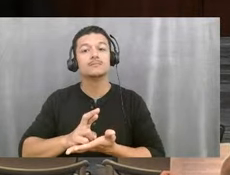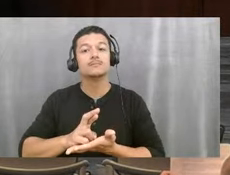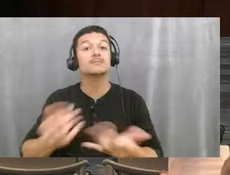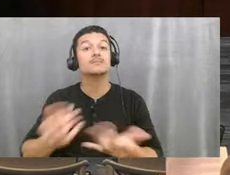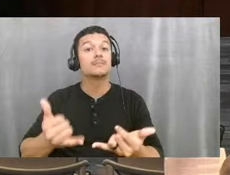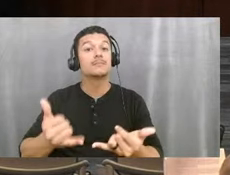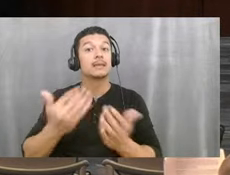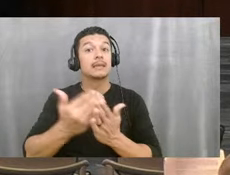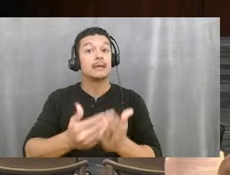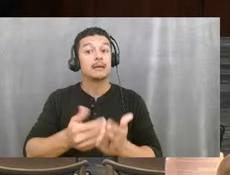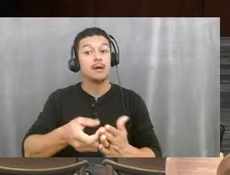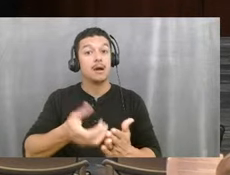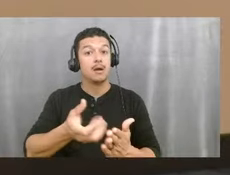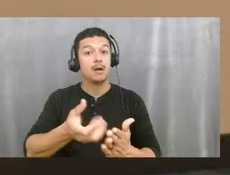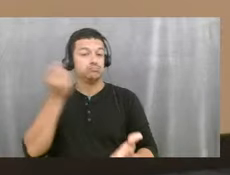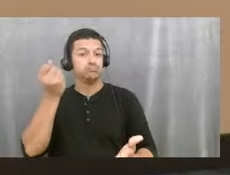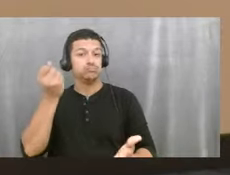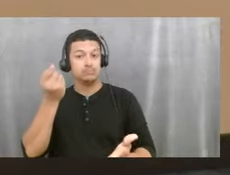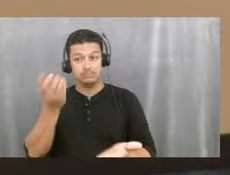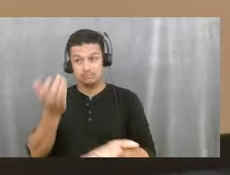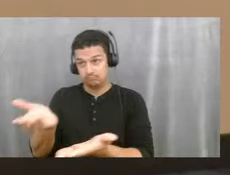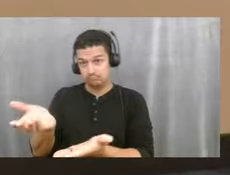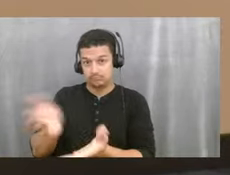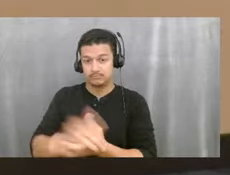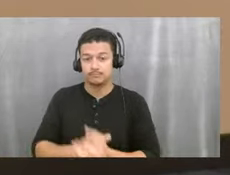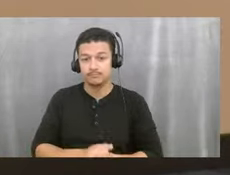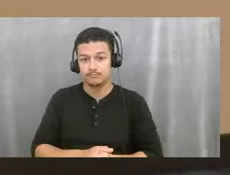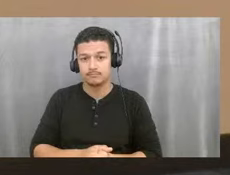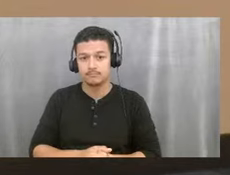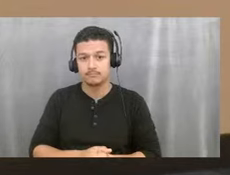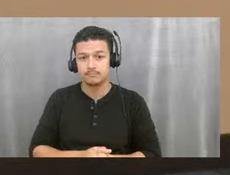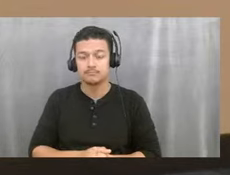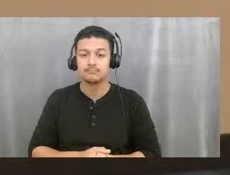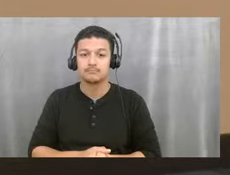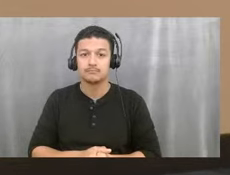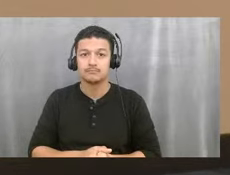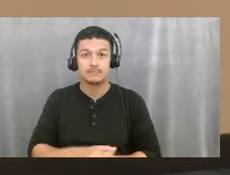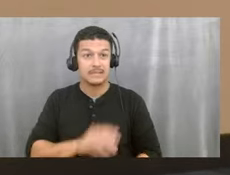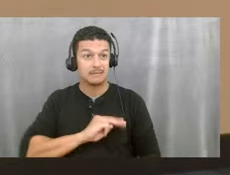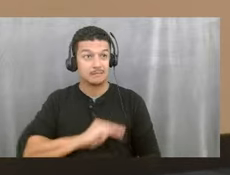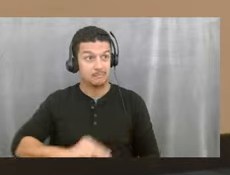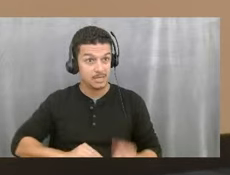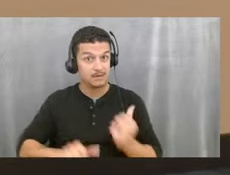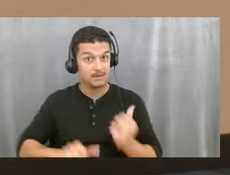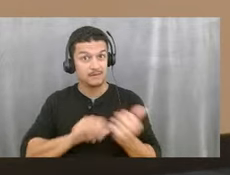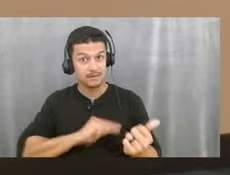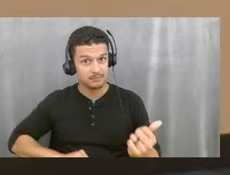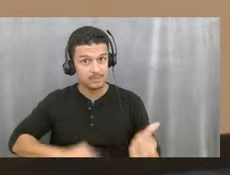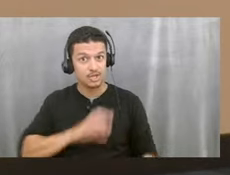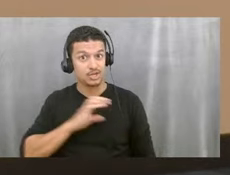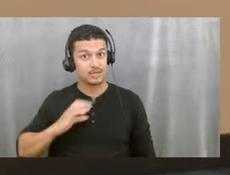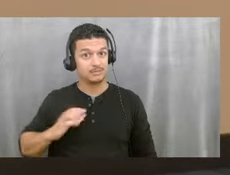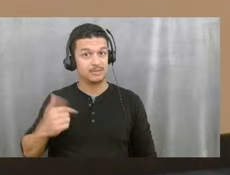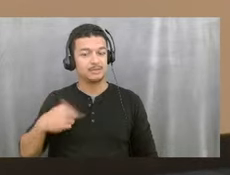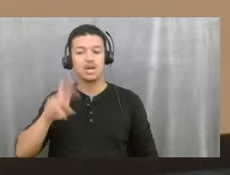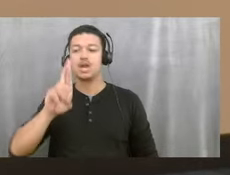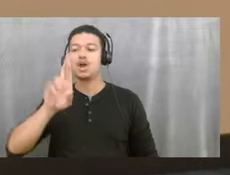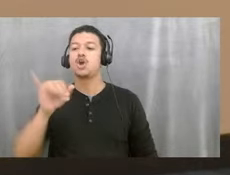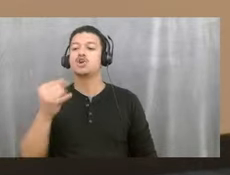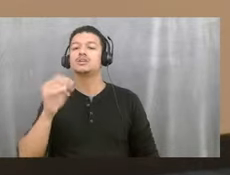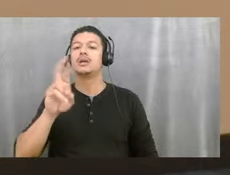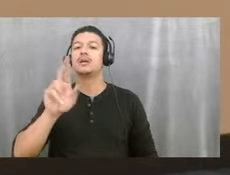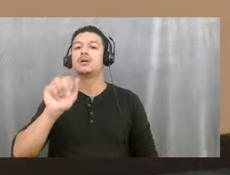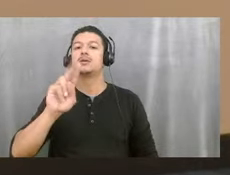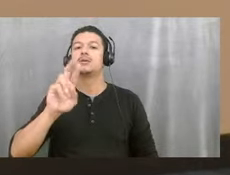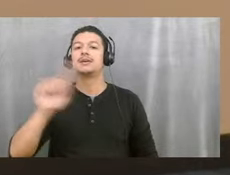is pulled, let's begin with you, sir. All right. Mayor and Vice Mayor Commissioner, this is RJ Ramirez. I'm the Community Improvement Manager